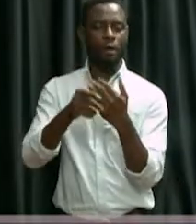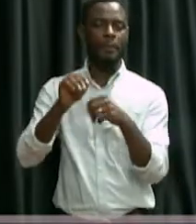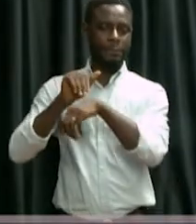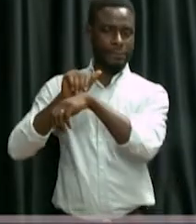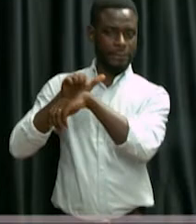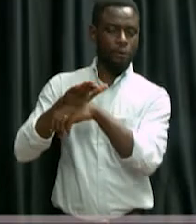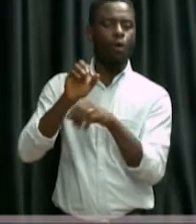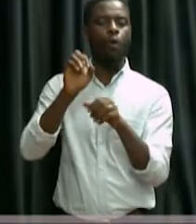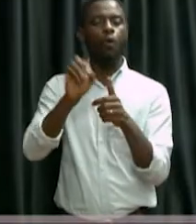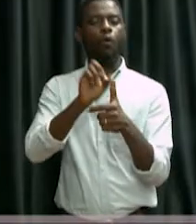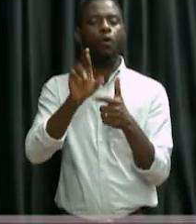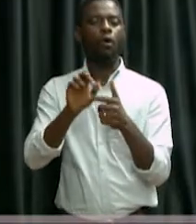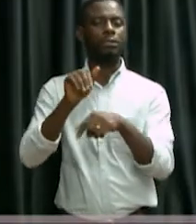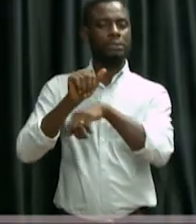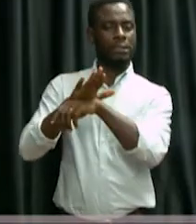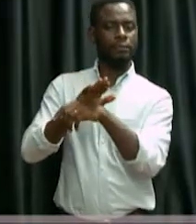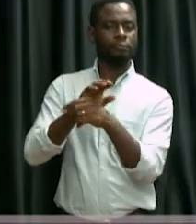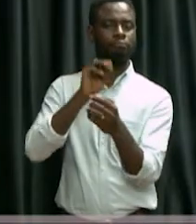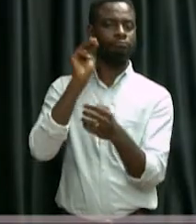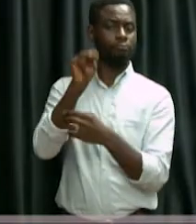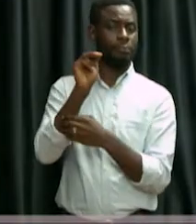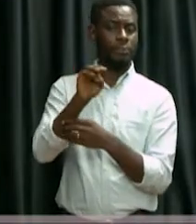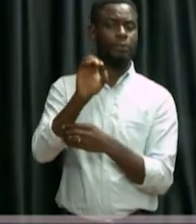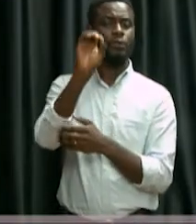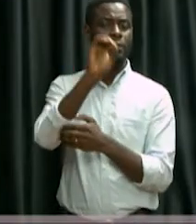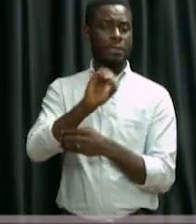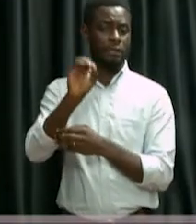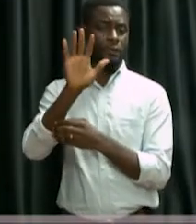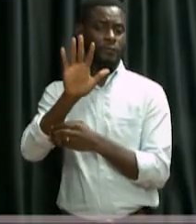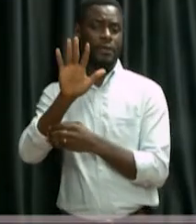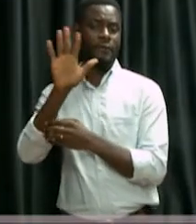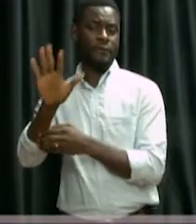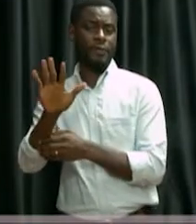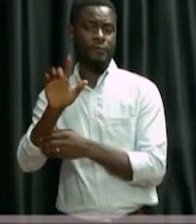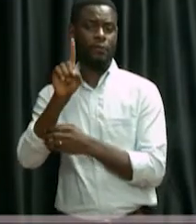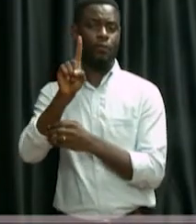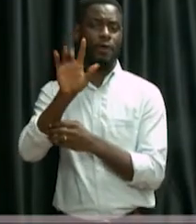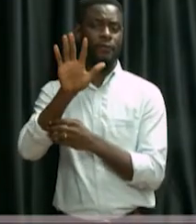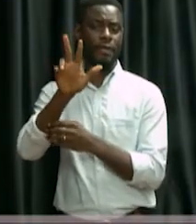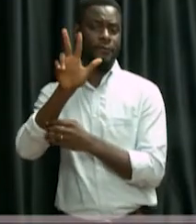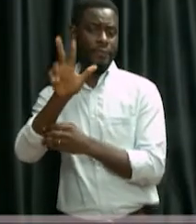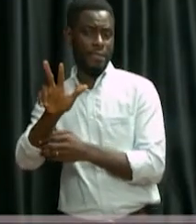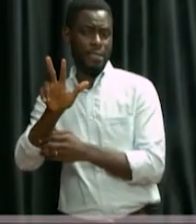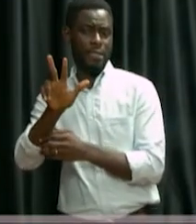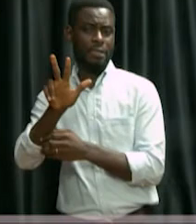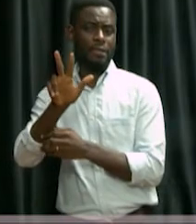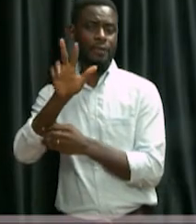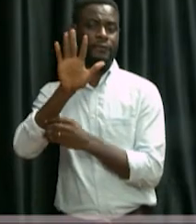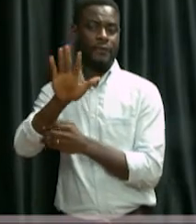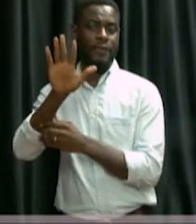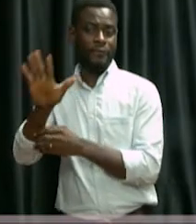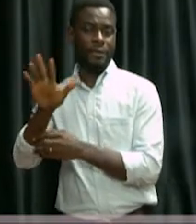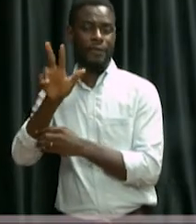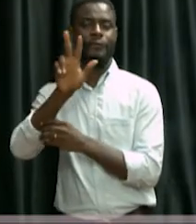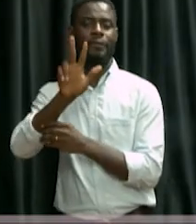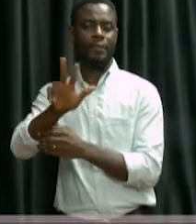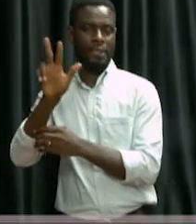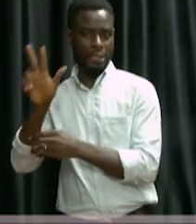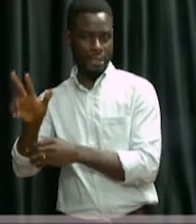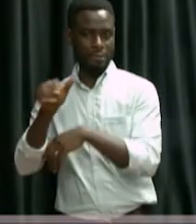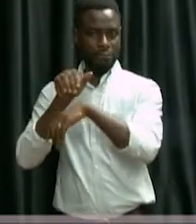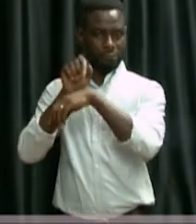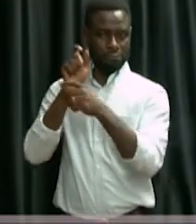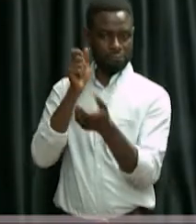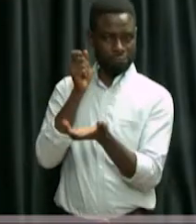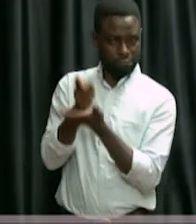send it to us directly on our hotline 055 153 5533.